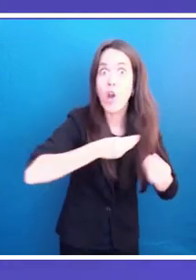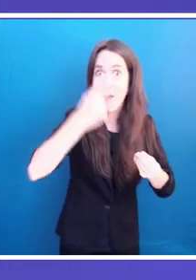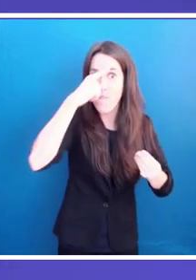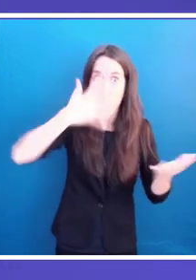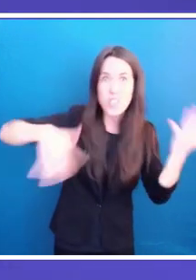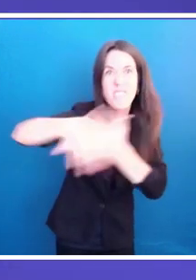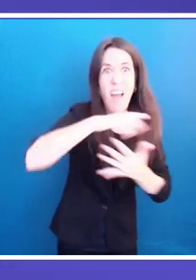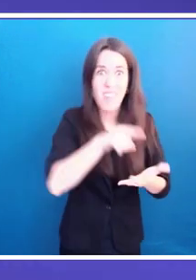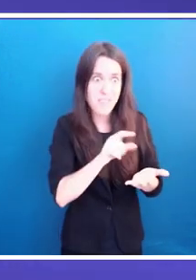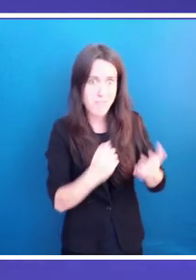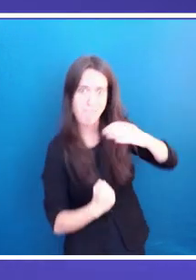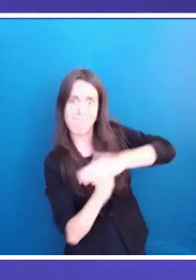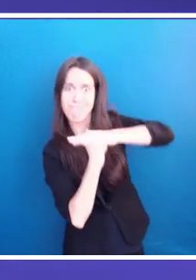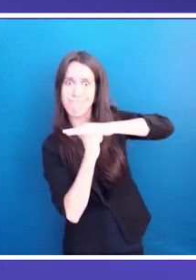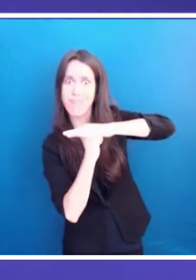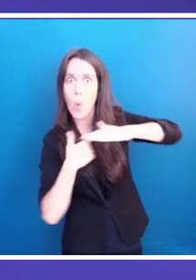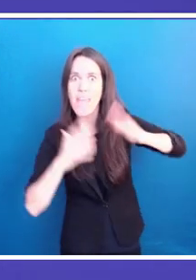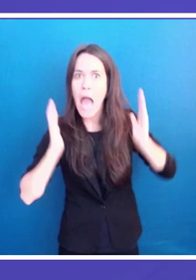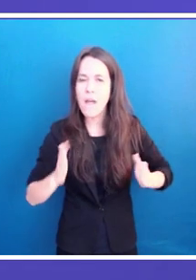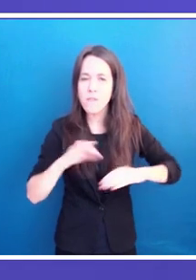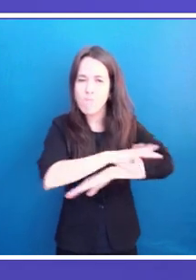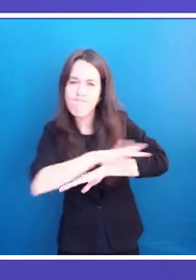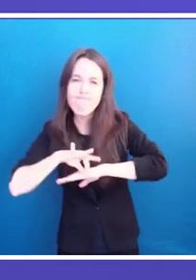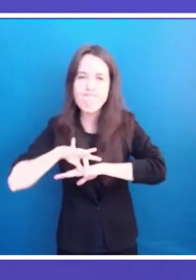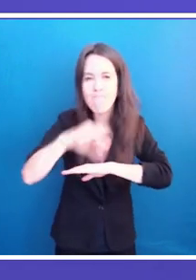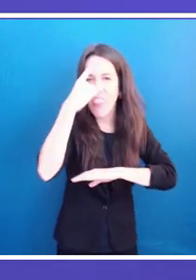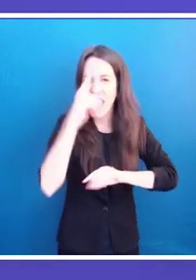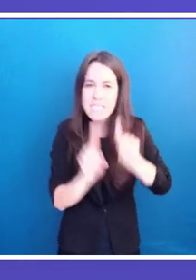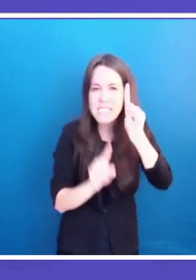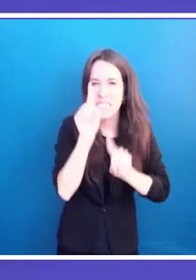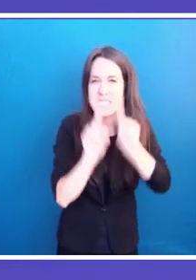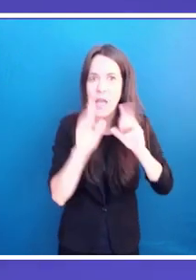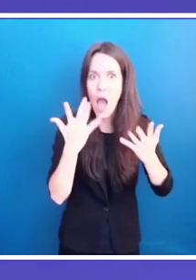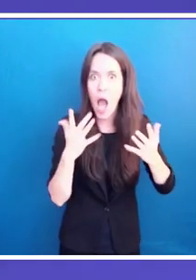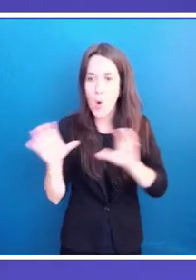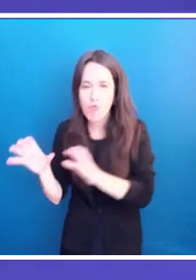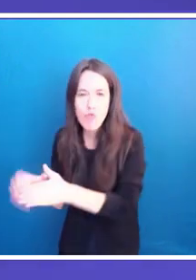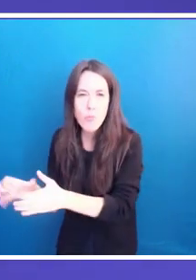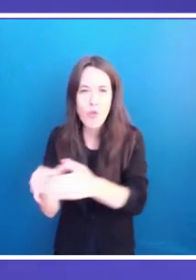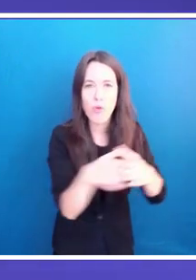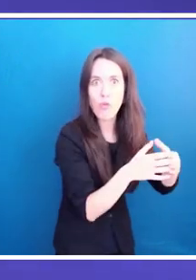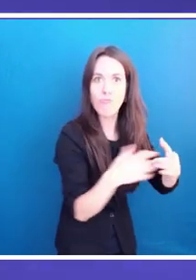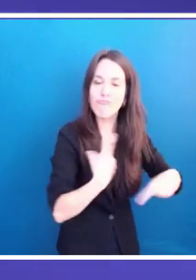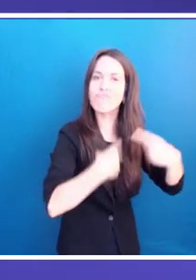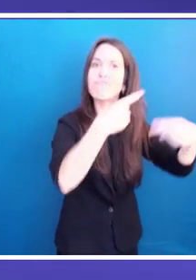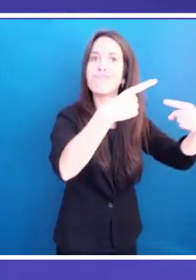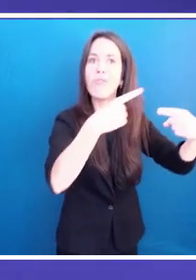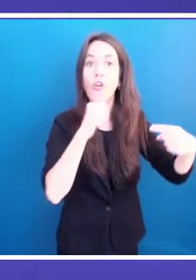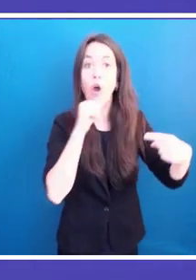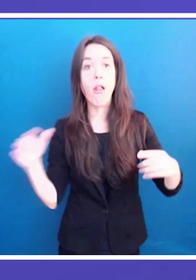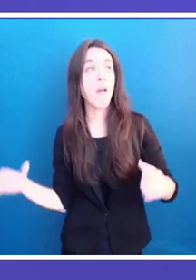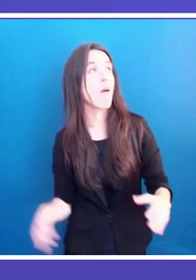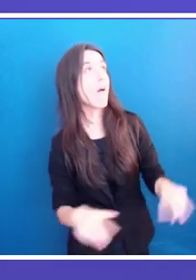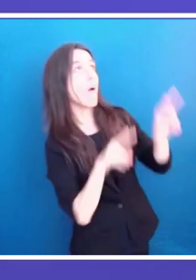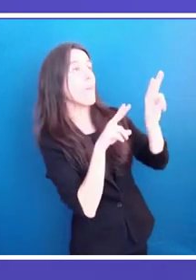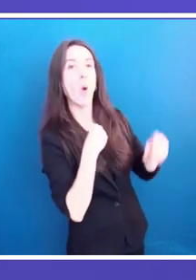our cities in a way that they work for all groups, not only for white, middle-class men.